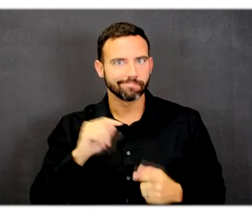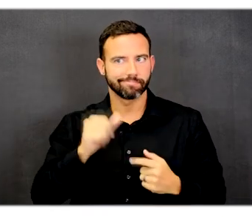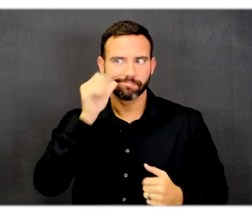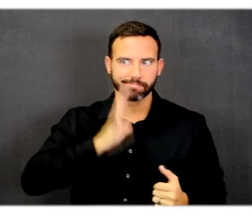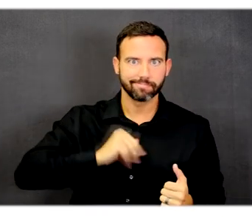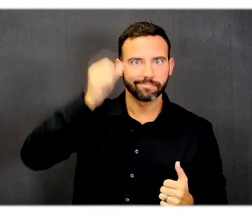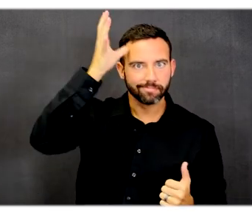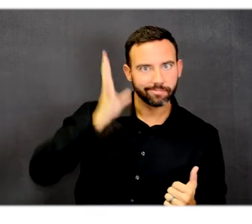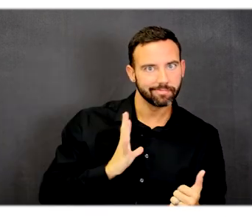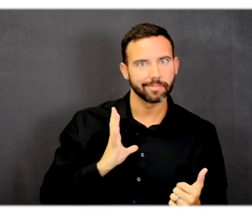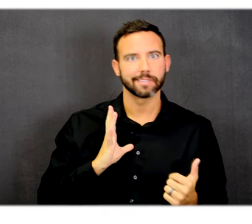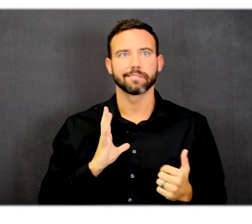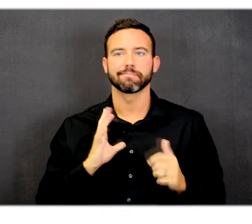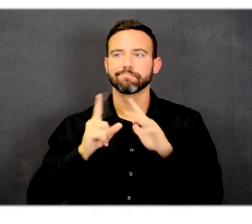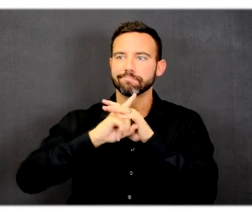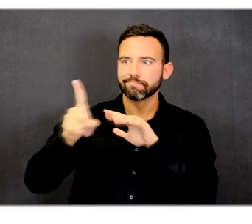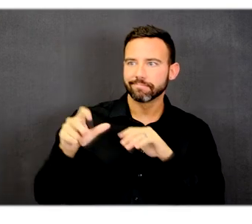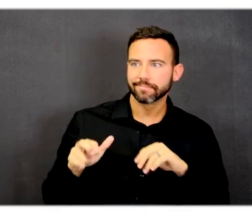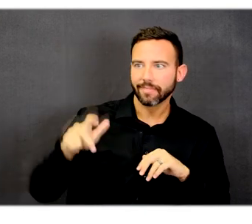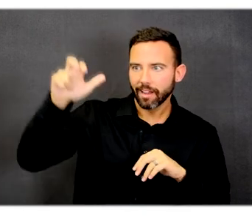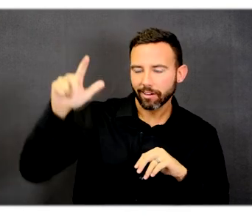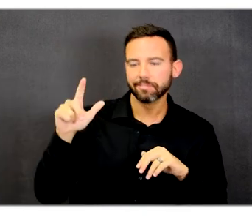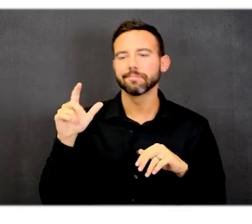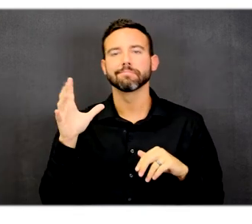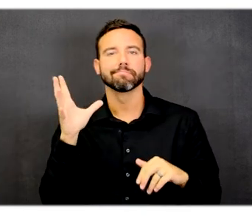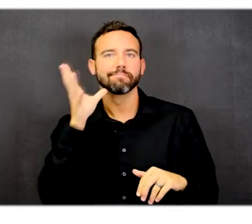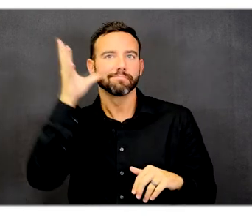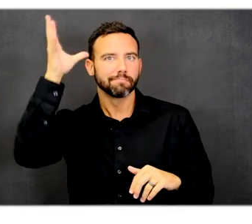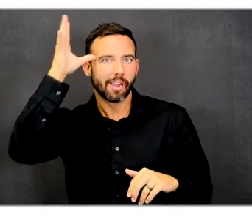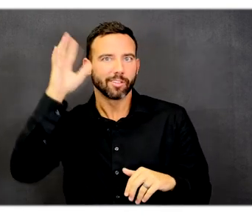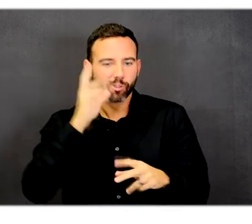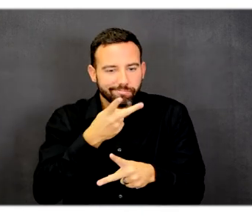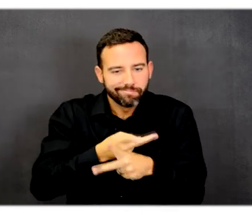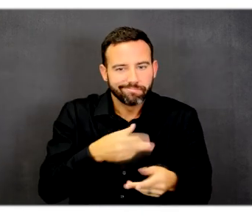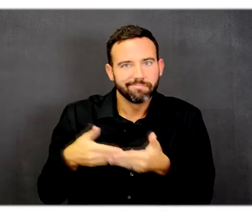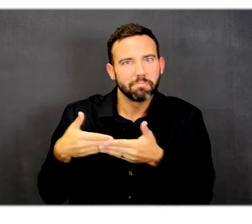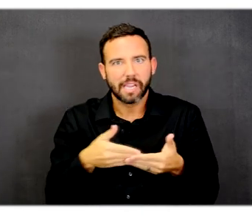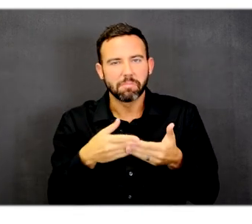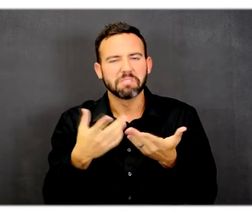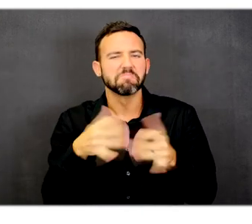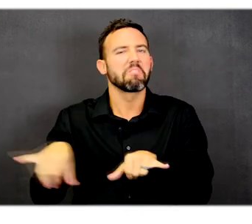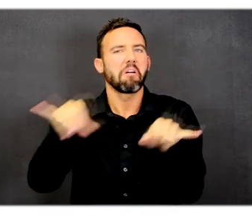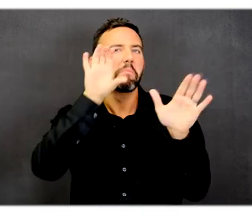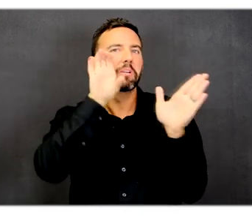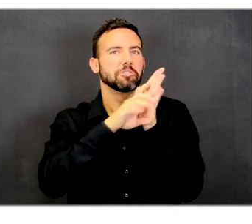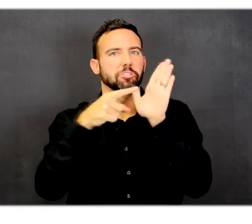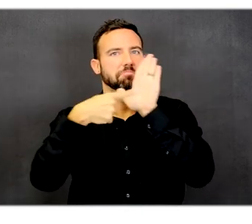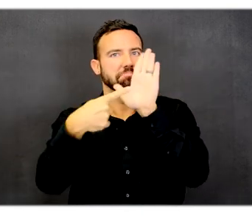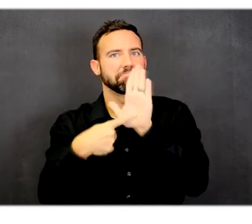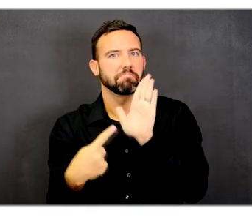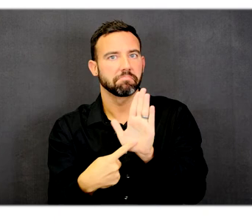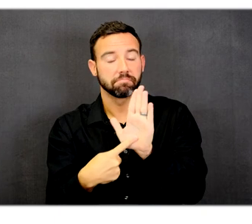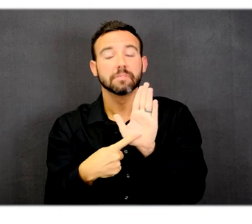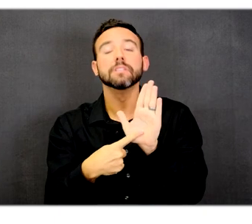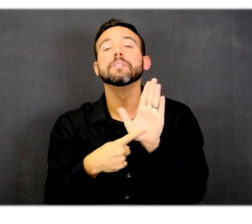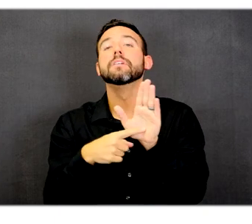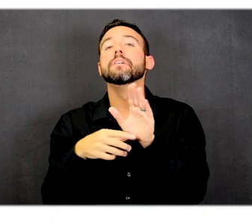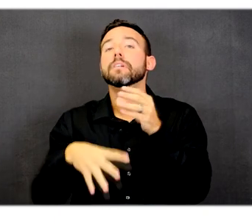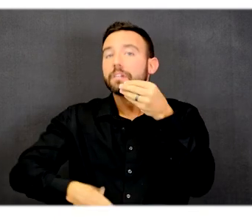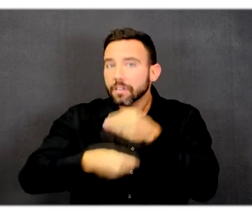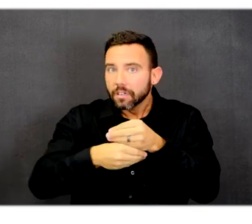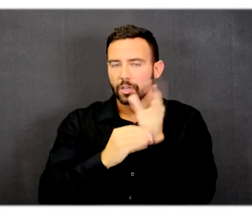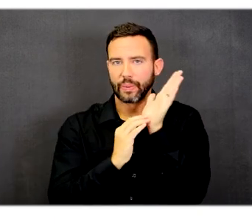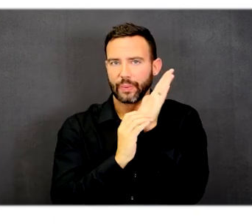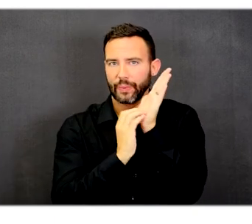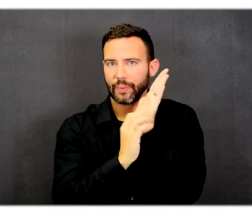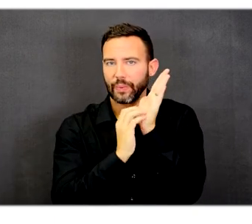exit stairs, and nursing parents' rooms. Braille is also associated with these images. This slide